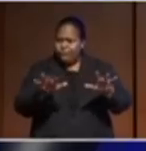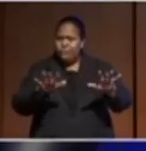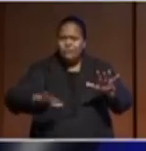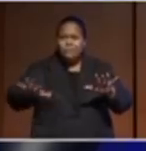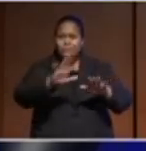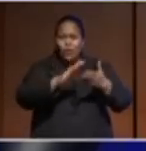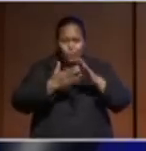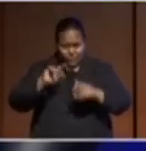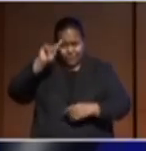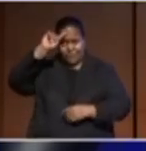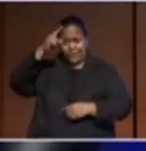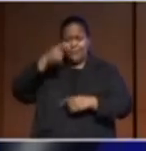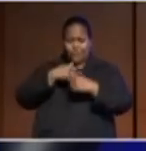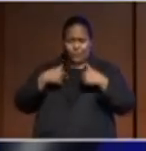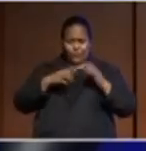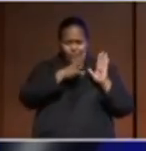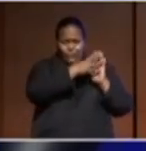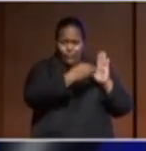way we live our lives?